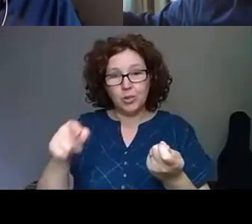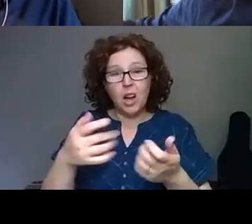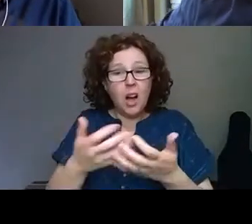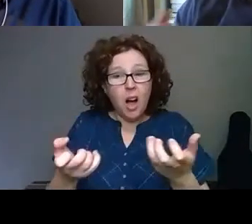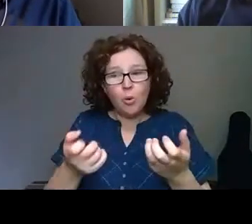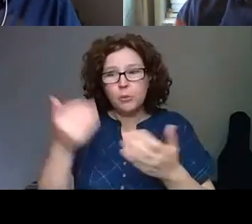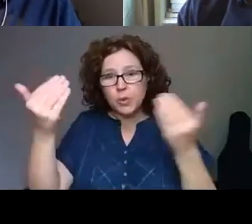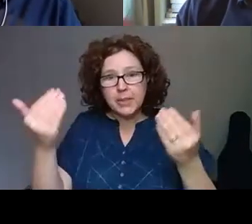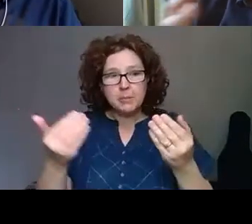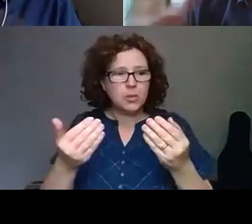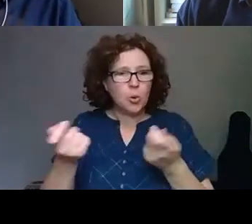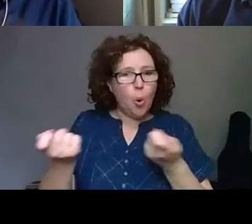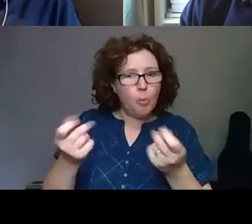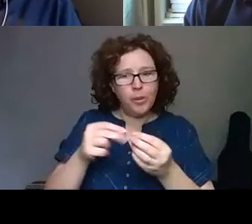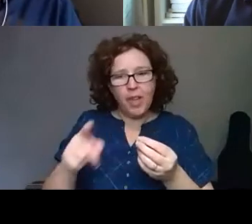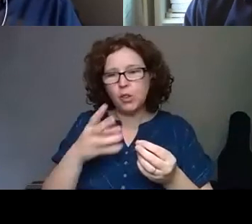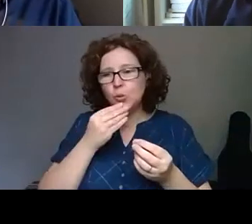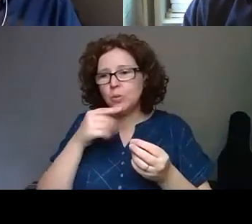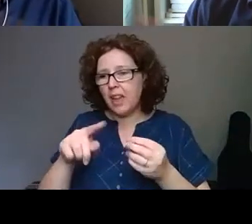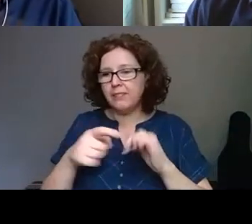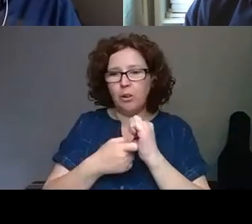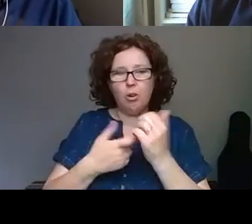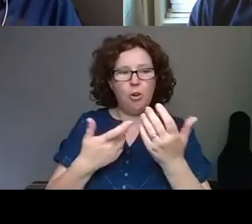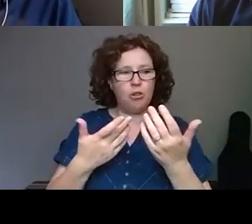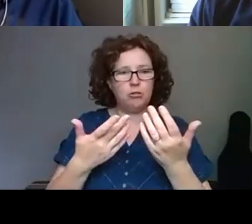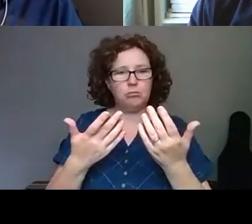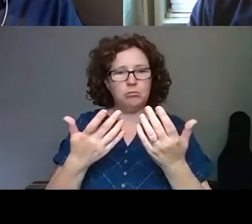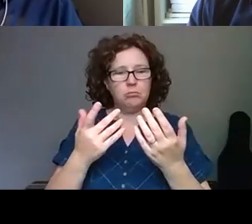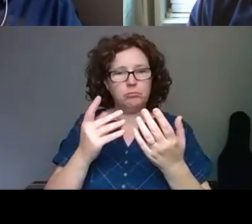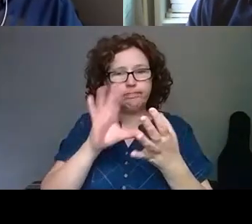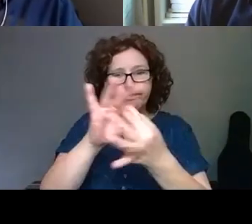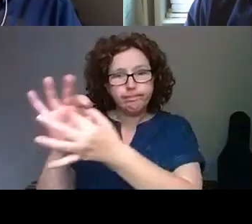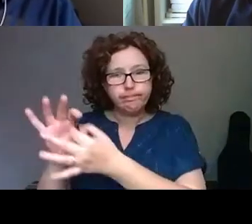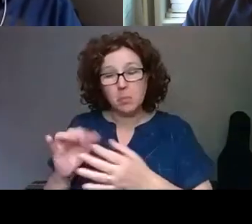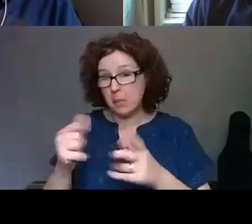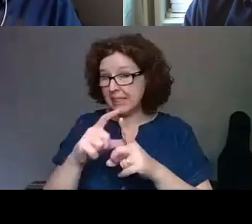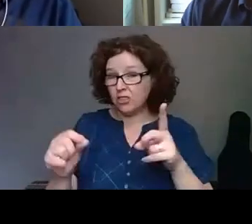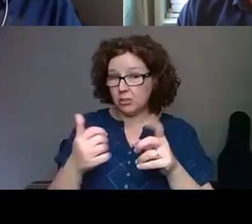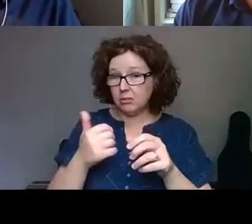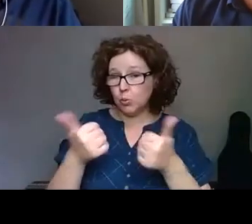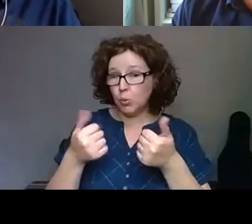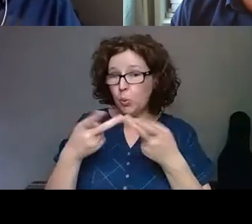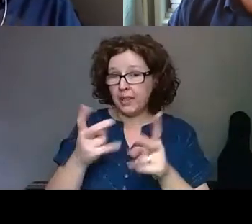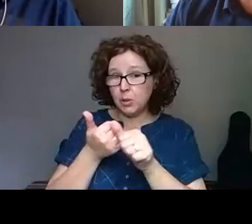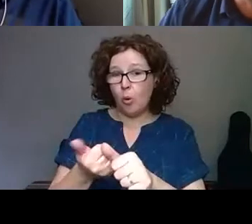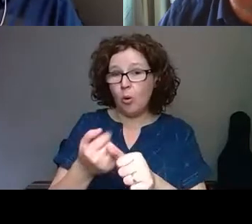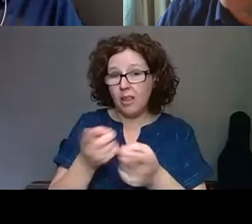of people and things. And maybe the digital environment is a powerful environment for supporting that, or